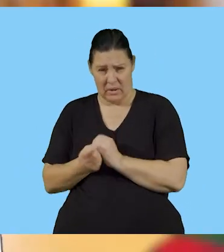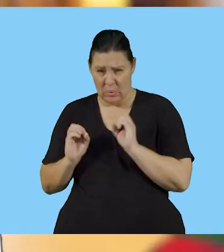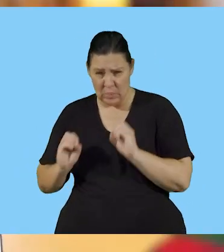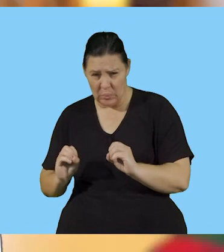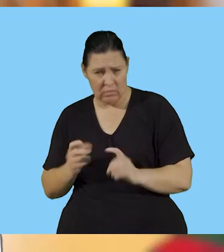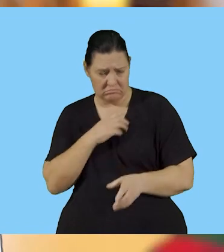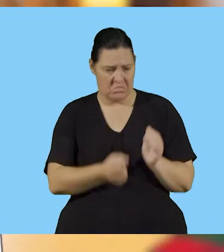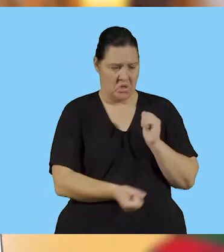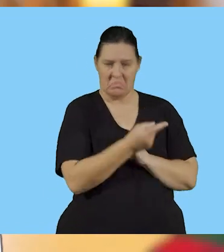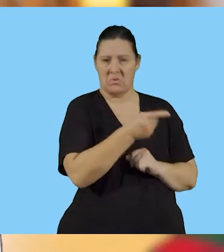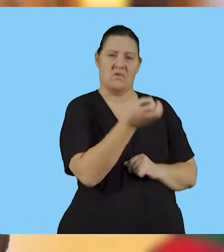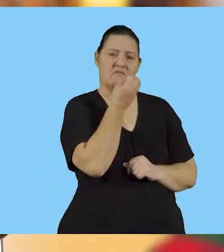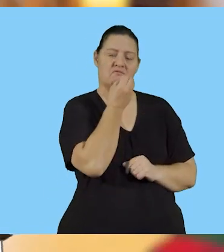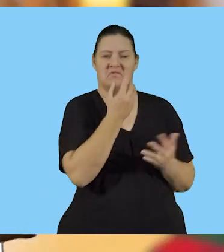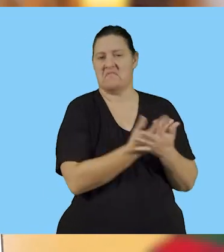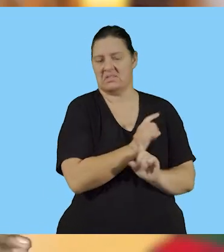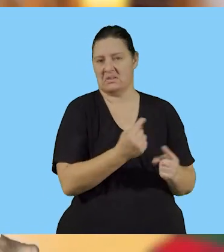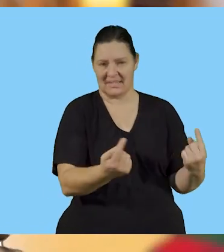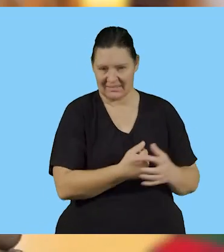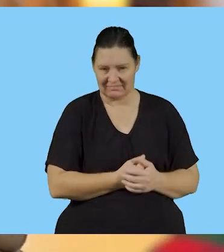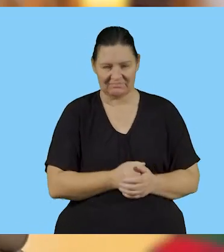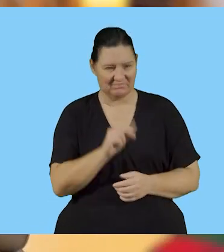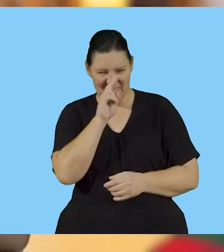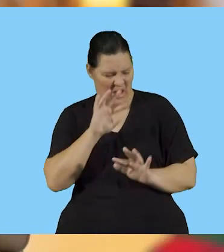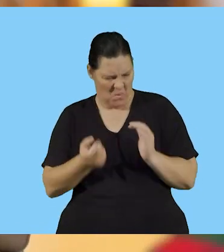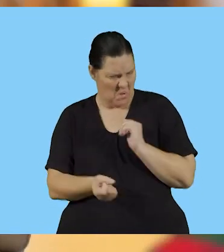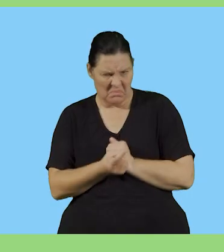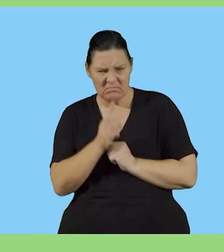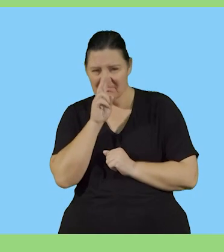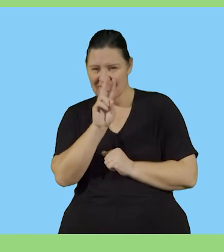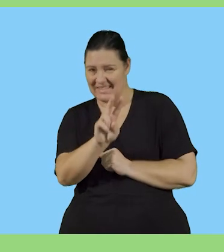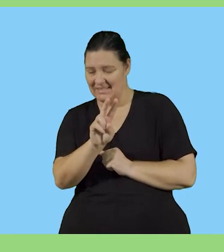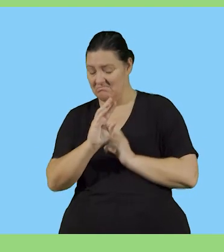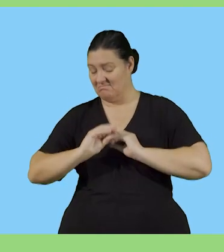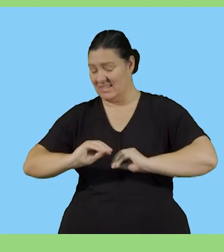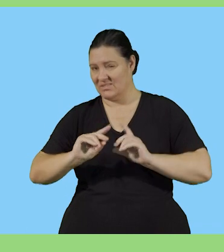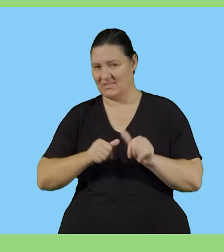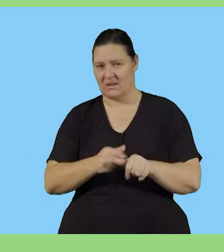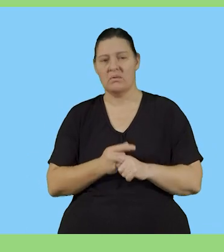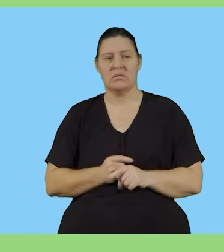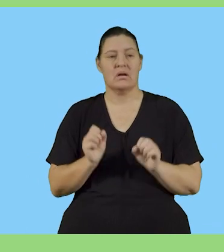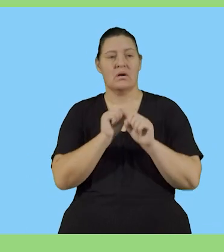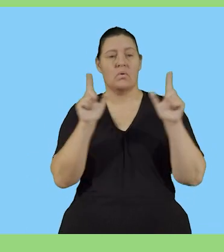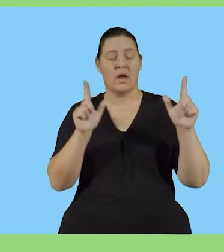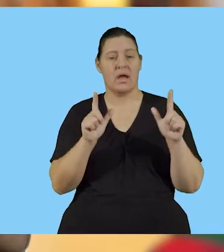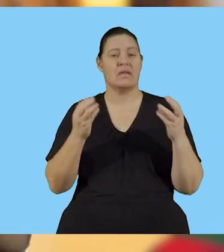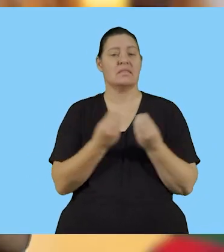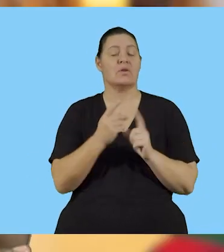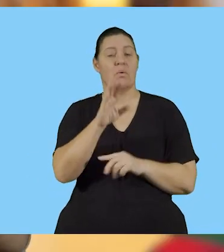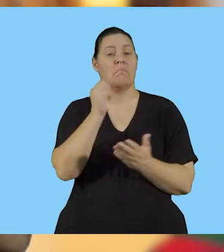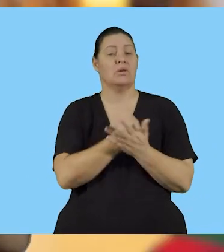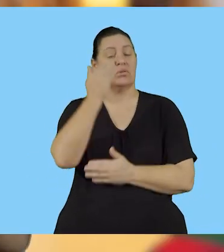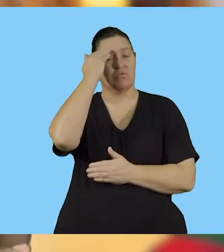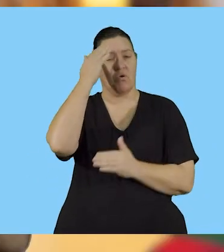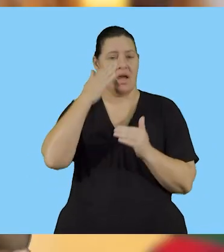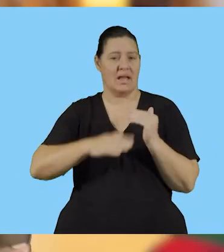Well, how you may ask, let's dive into the lesson and you will find out. But before this lesson starts, you need to be aware of the things that